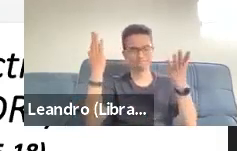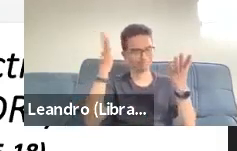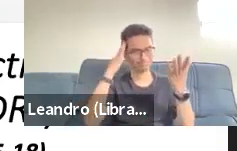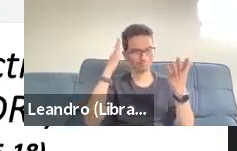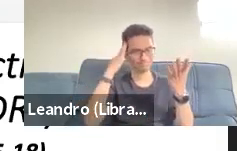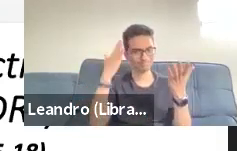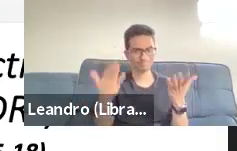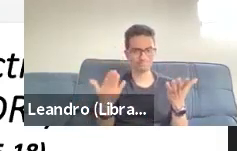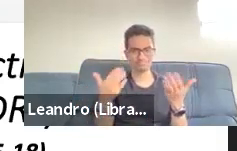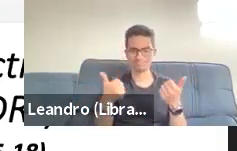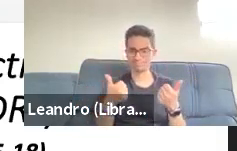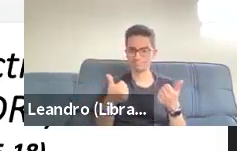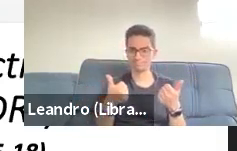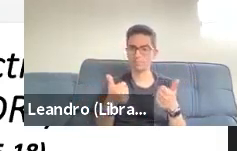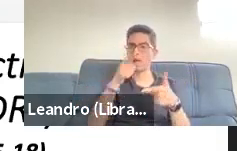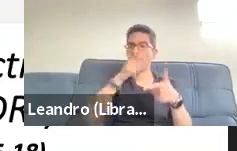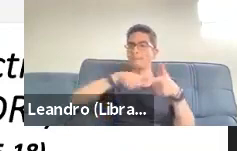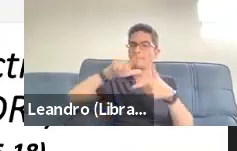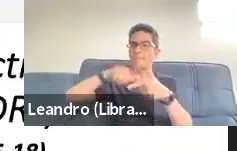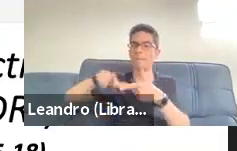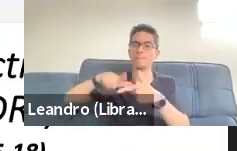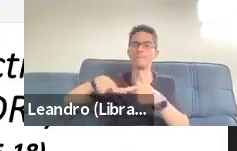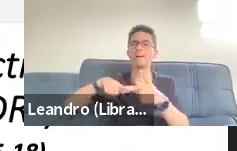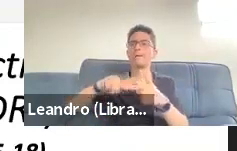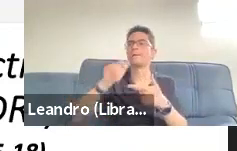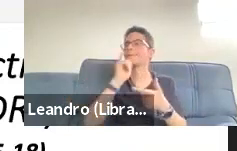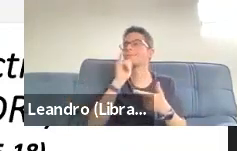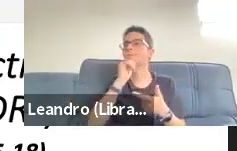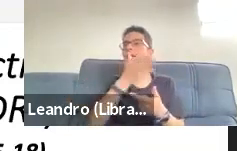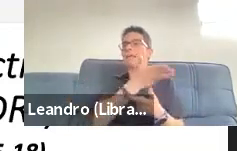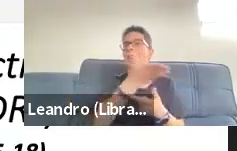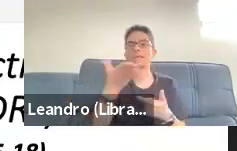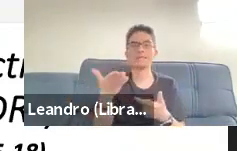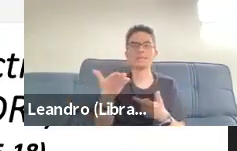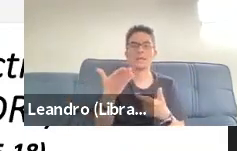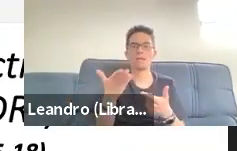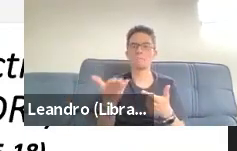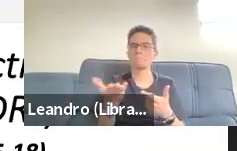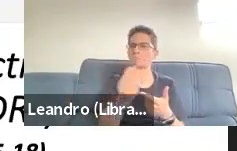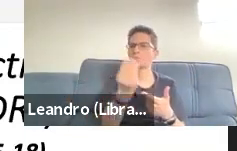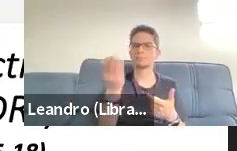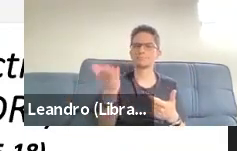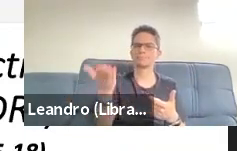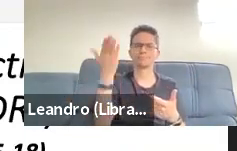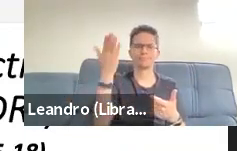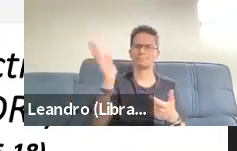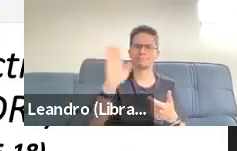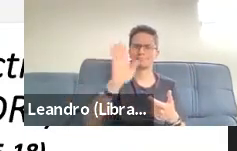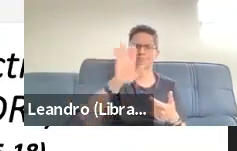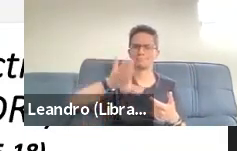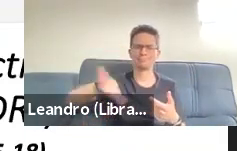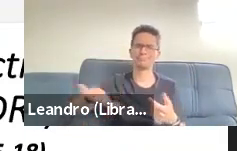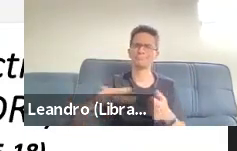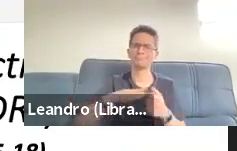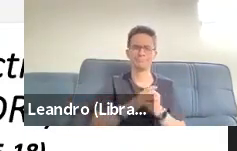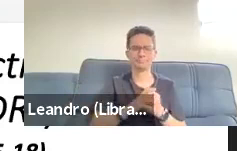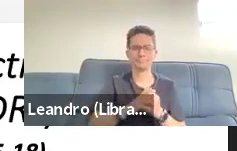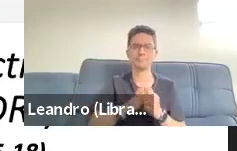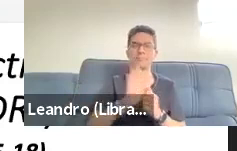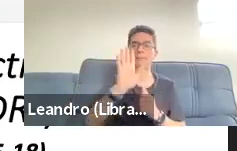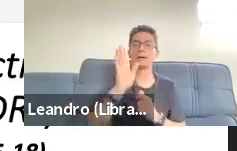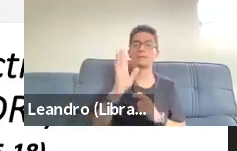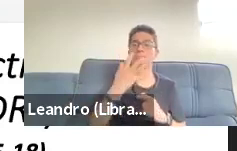.16 episodes per thousand words across this whole data set. The one that surprised people is how much